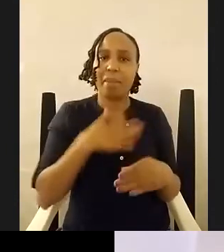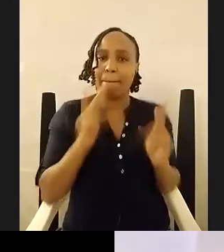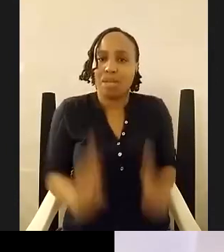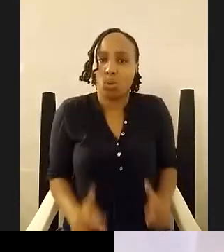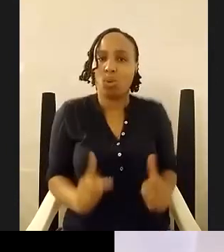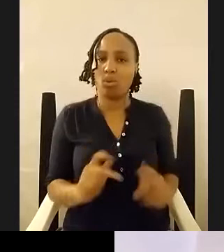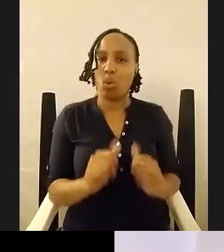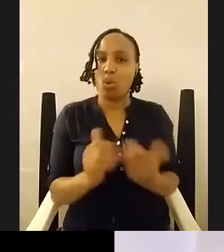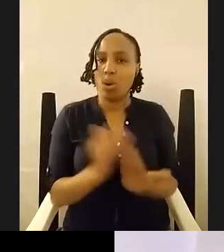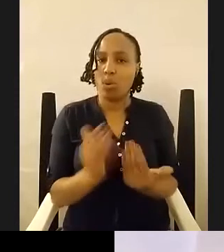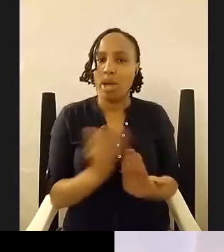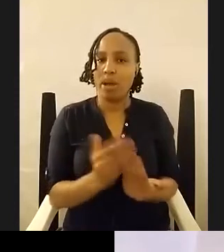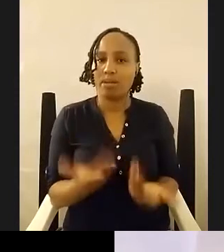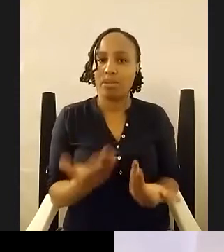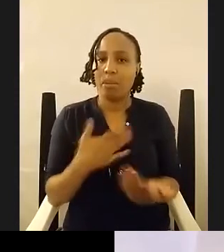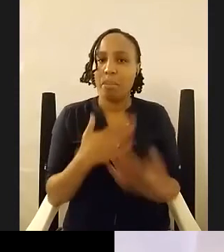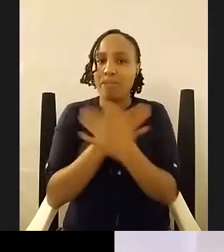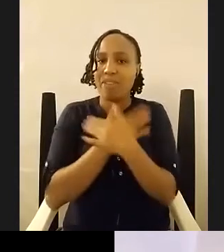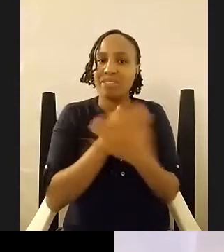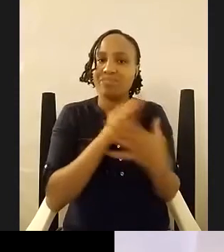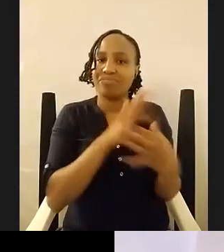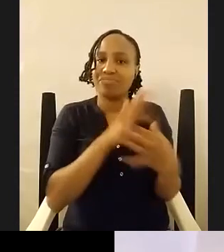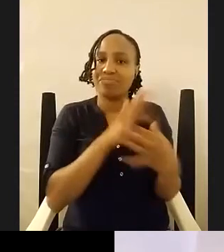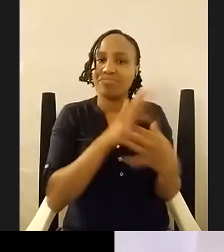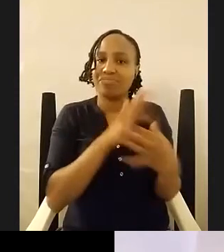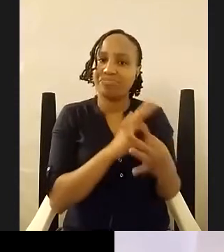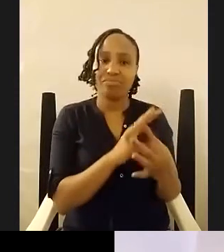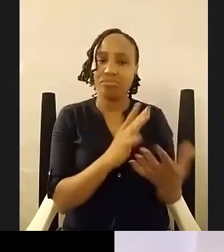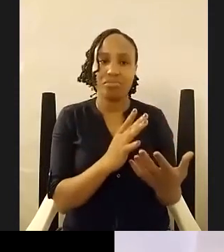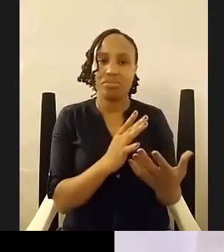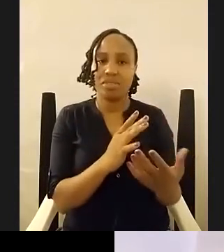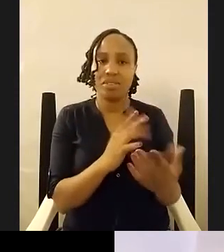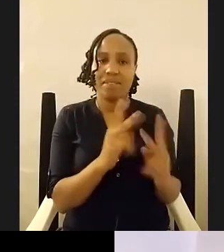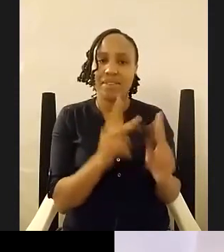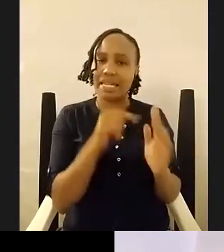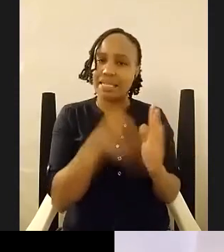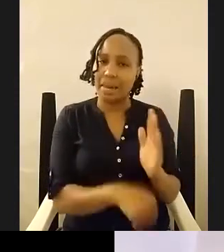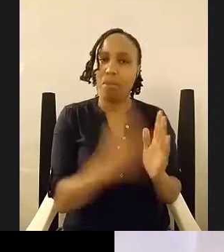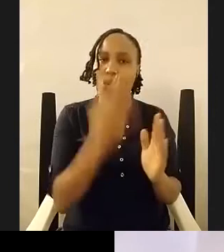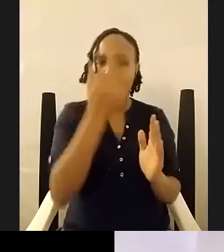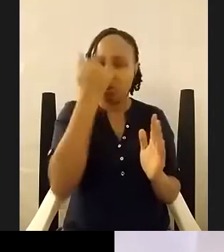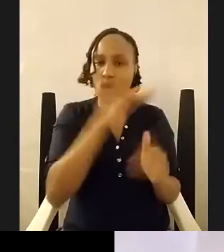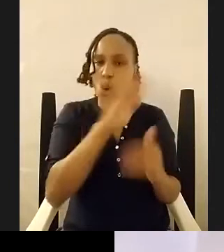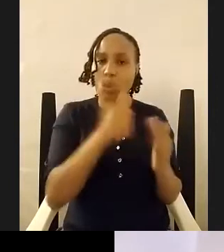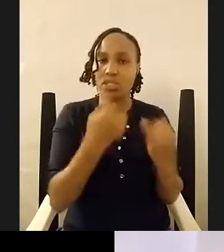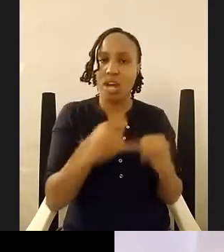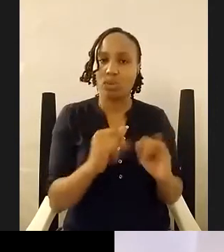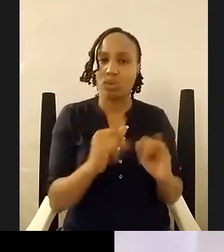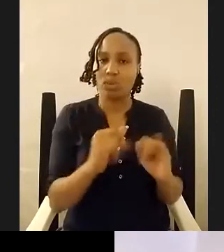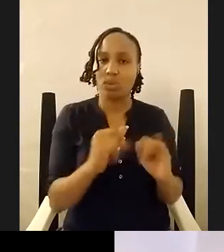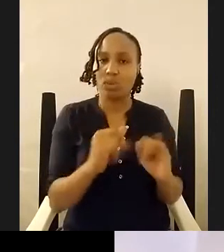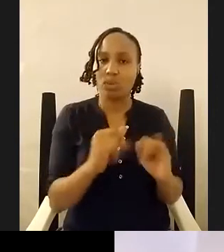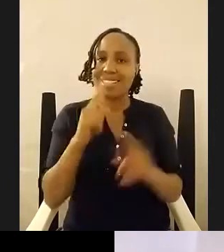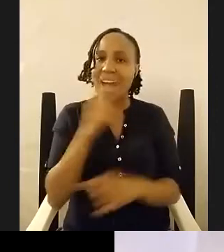people were not fleeting in nature they were very intense because we were all trying to survive this very harsh city um do i